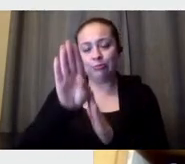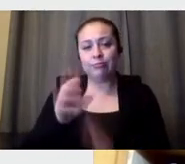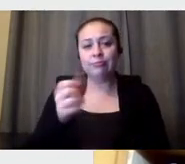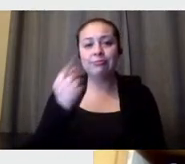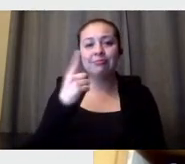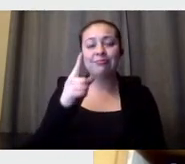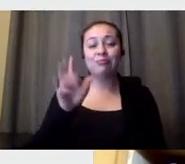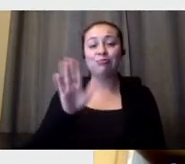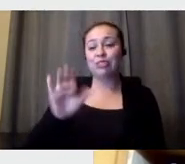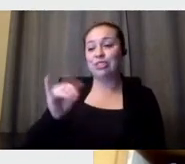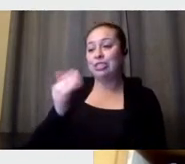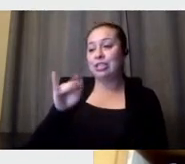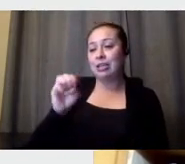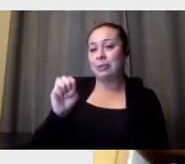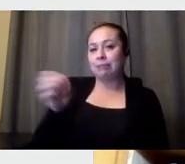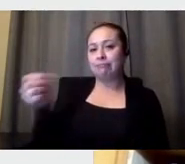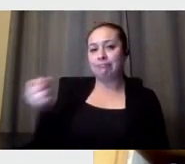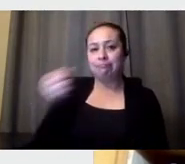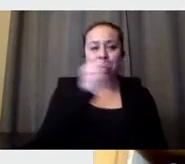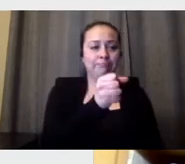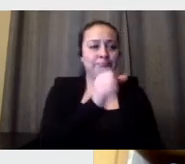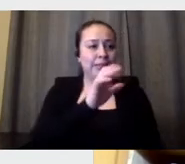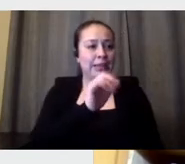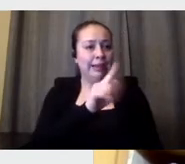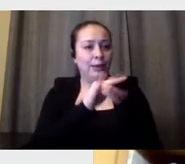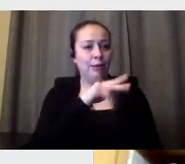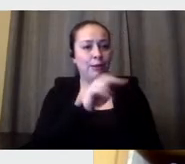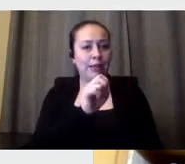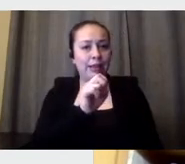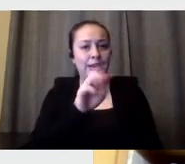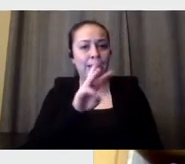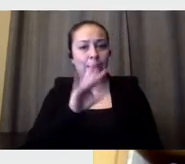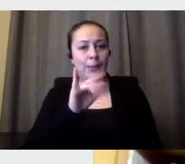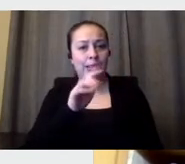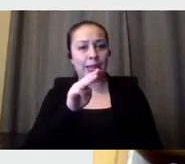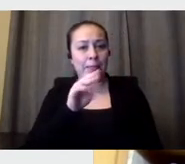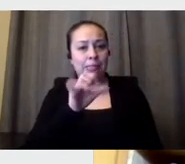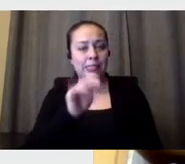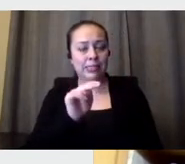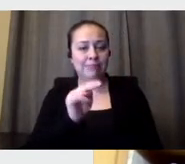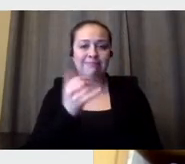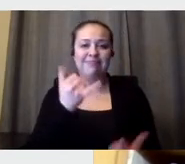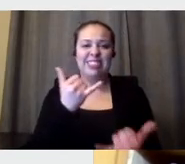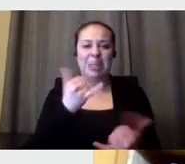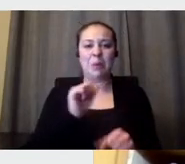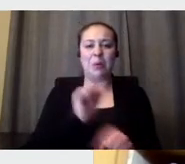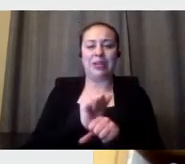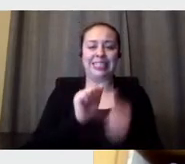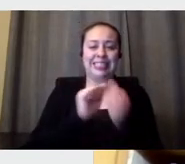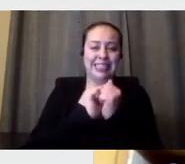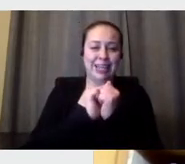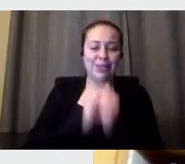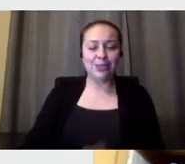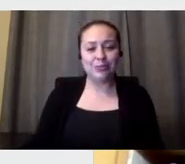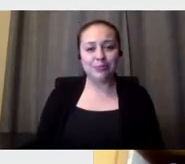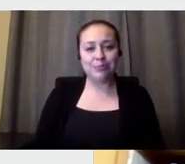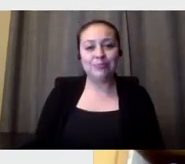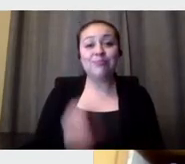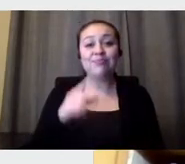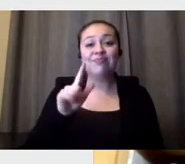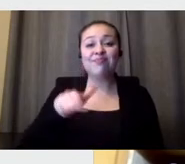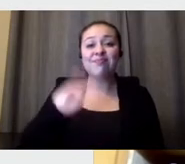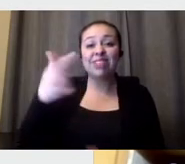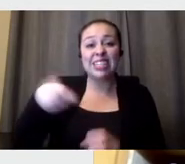on her torch to Caroline Williamson, with whom we are working tonight. Please look for details on next